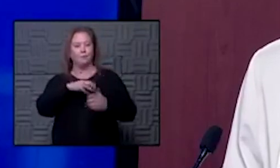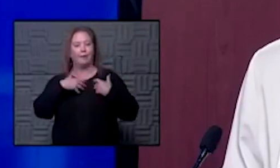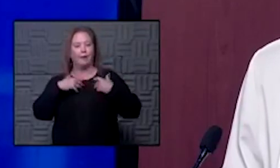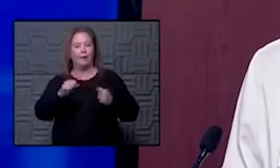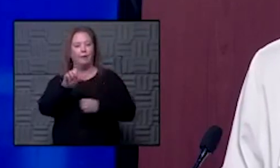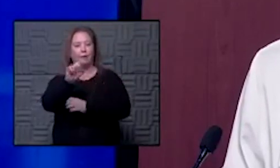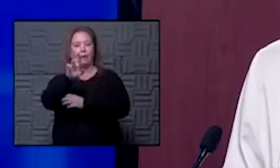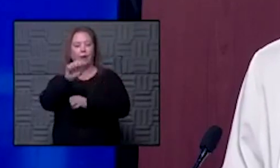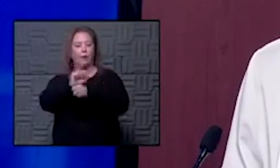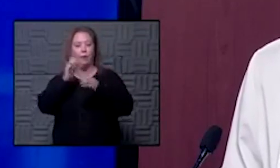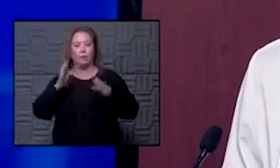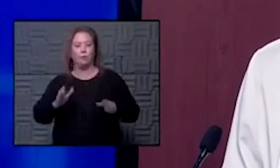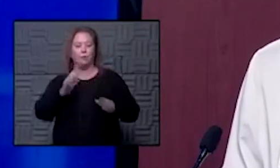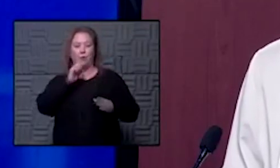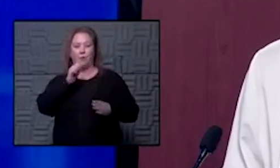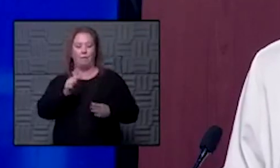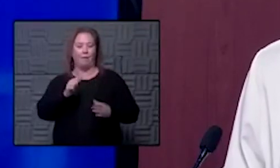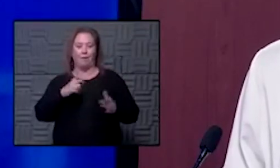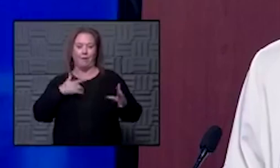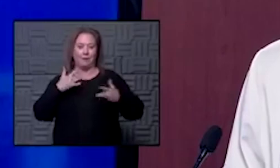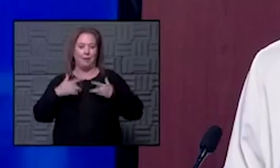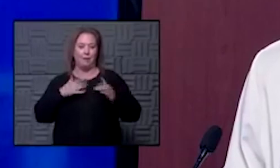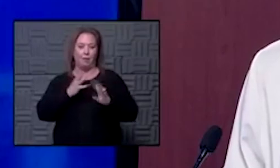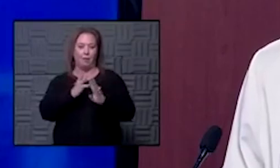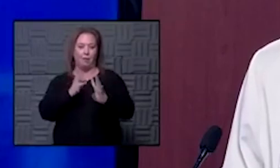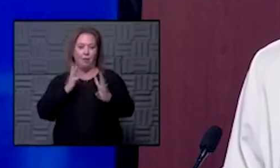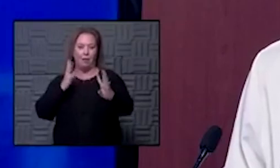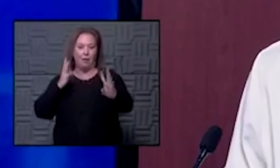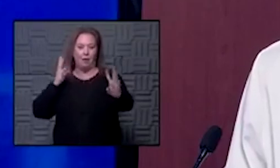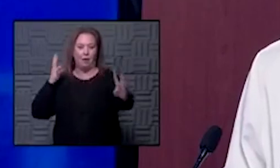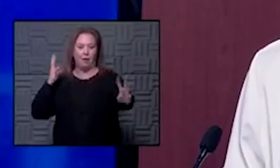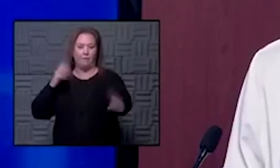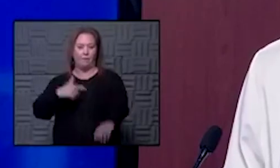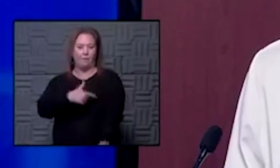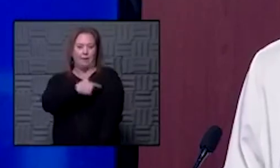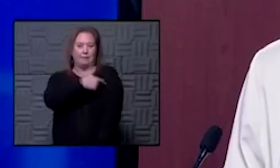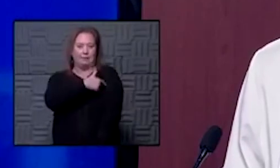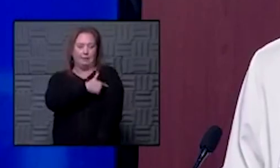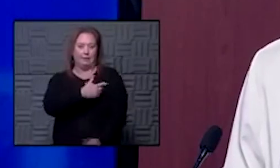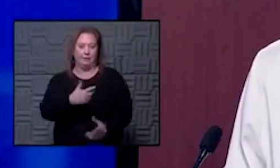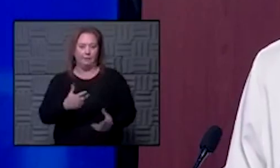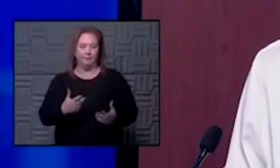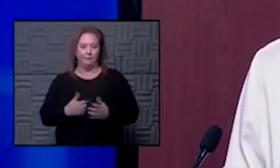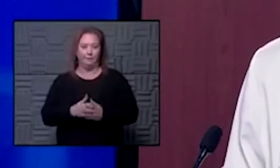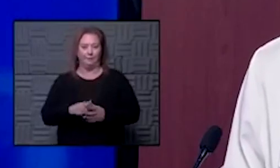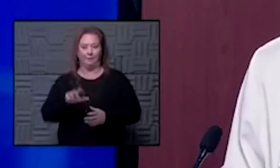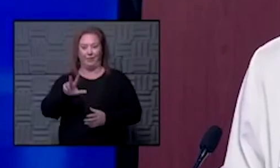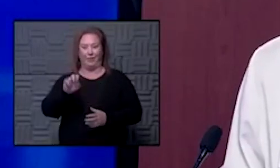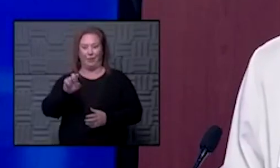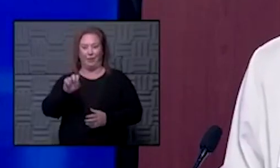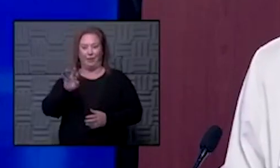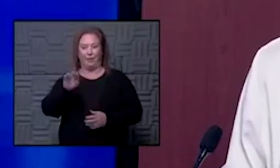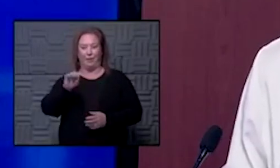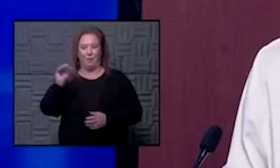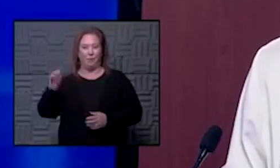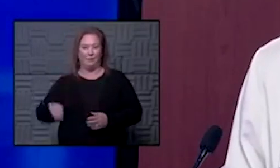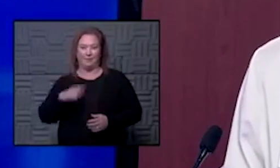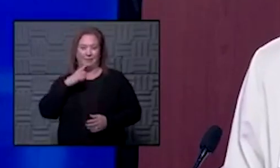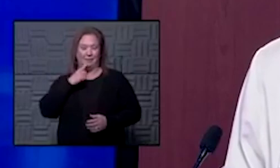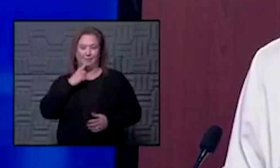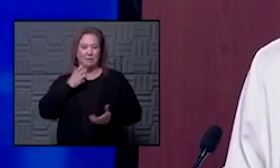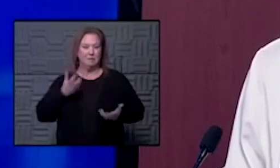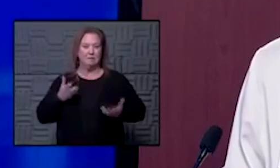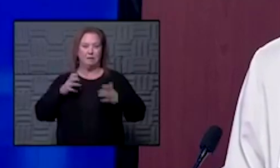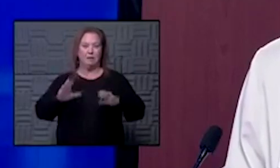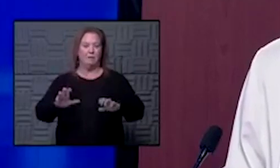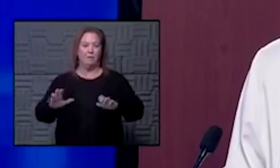are not thrilled about lining up to get a vaccine early in the process maybe even 30 or 40 percent say that they wouldn't get